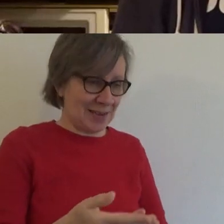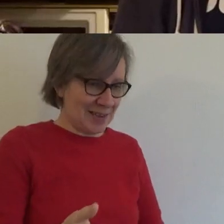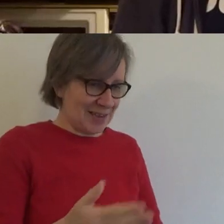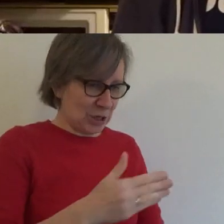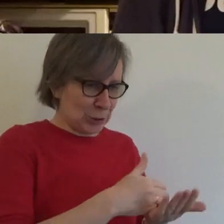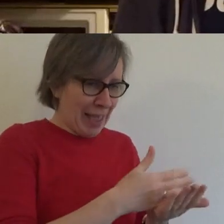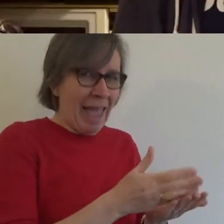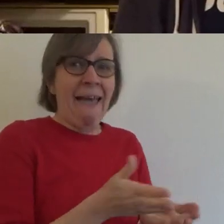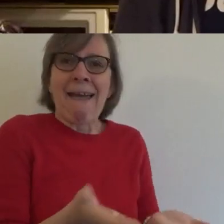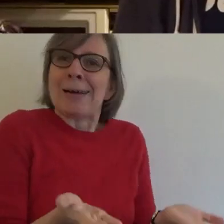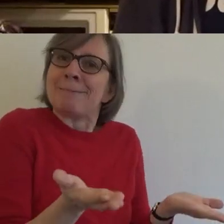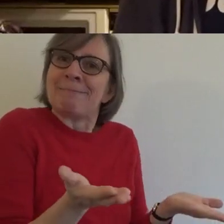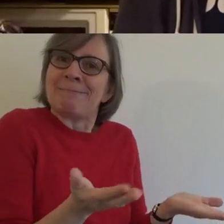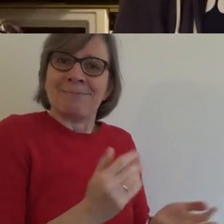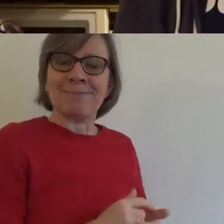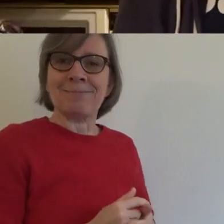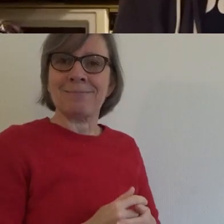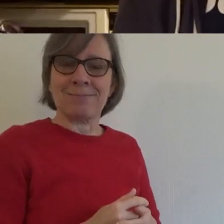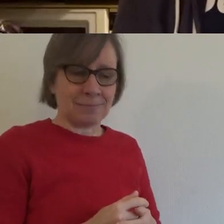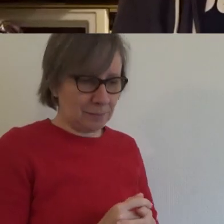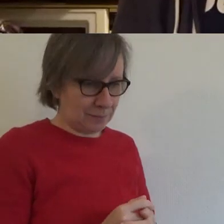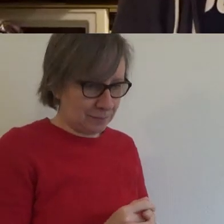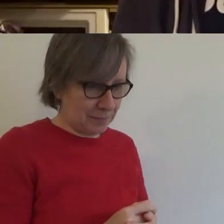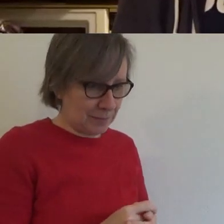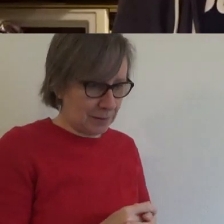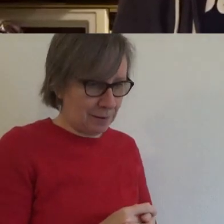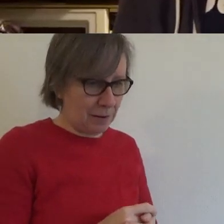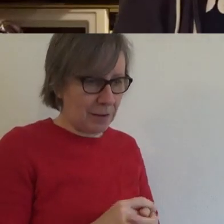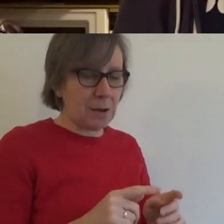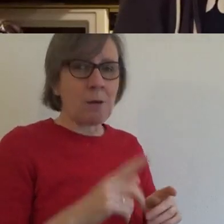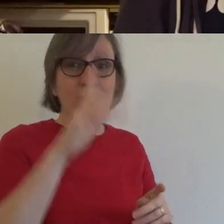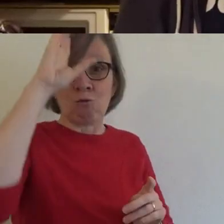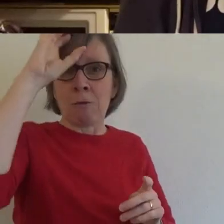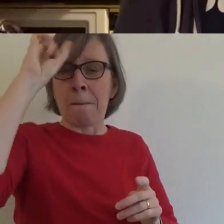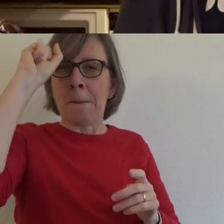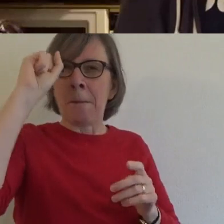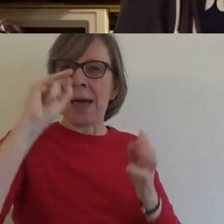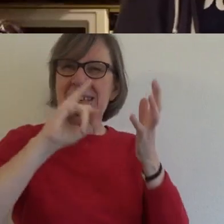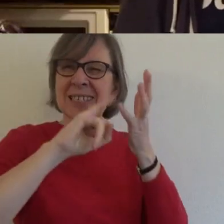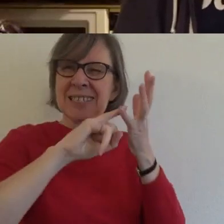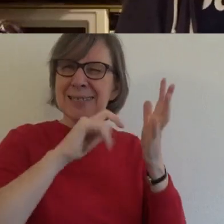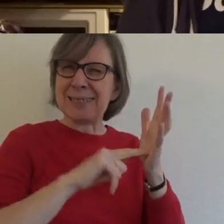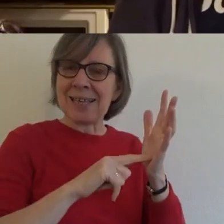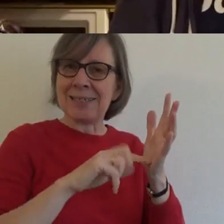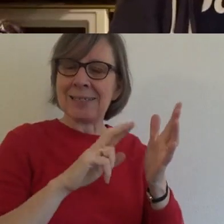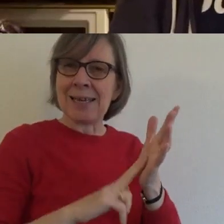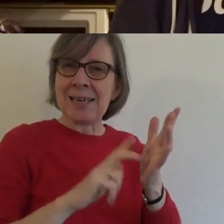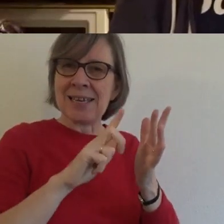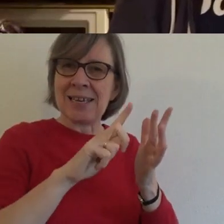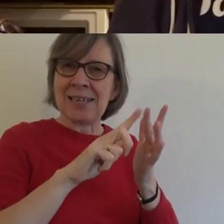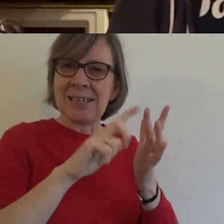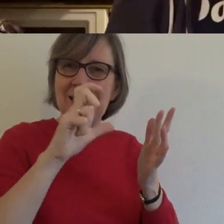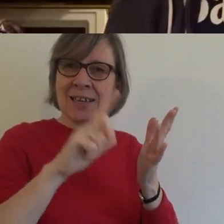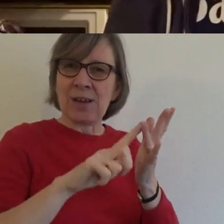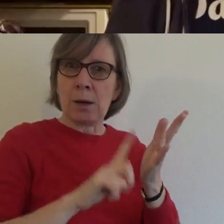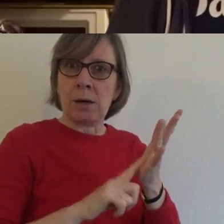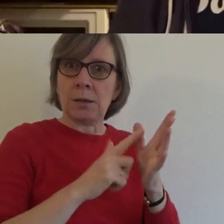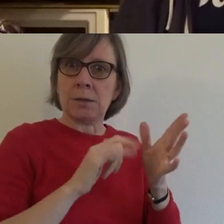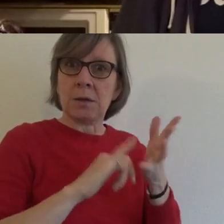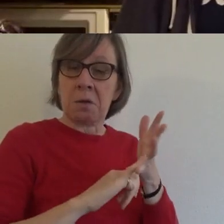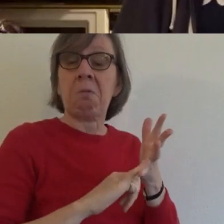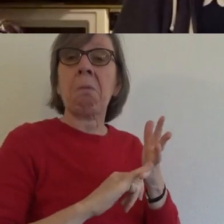Sinterklaas. Sinterklaas. Sinterklaas. Sinterklaas. Sinterklaas. Sinterklaas. Saint Nicholas. Uh-huh. These are called